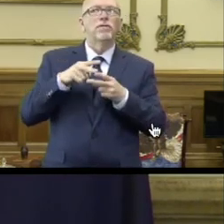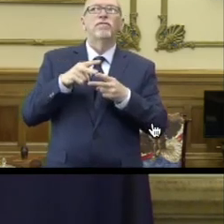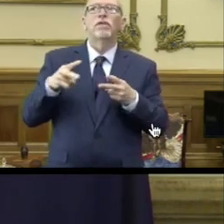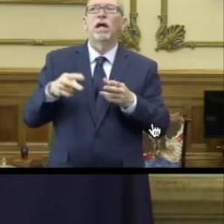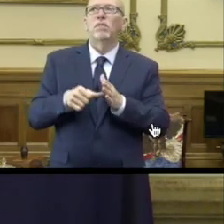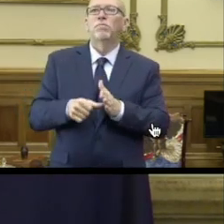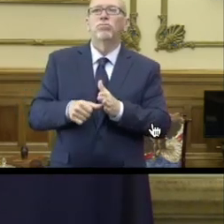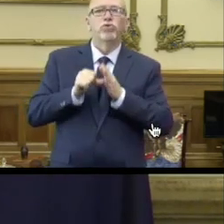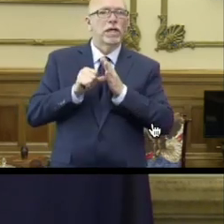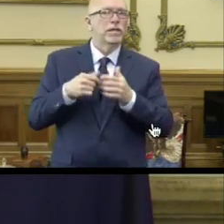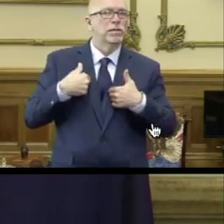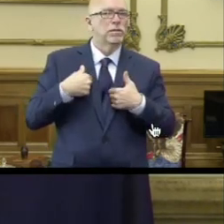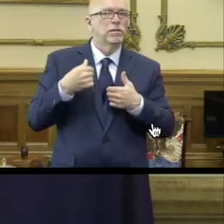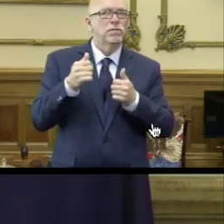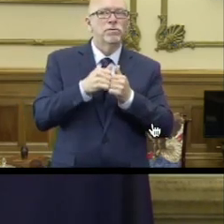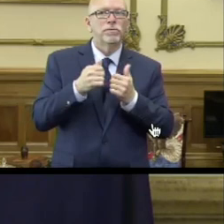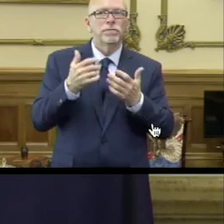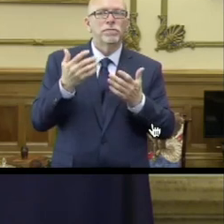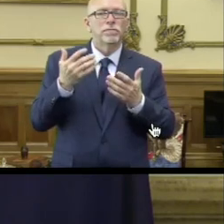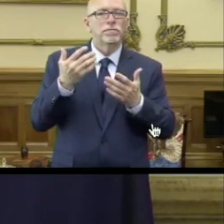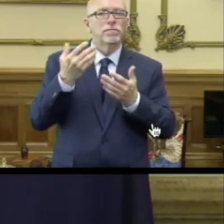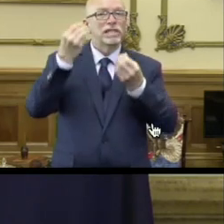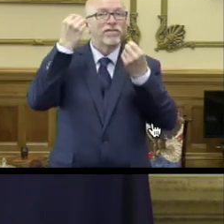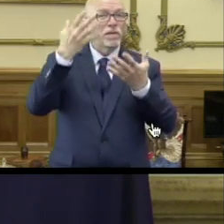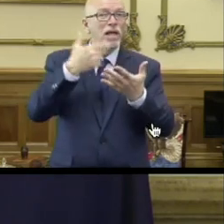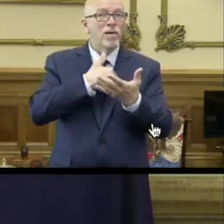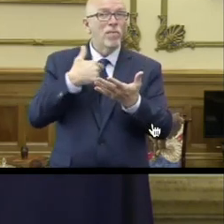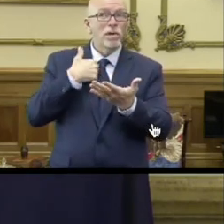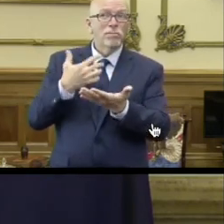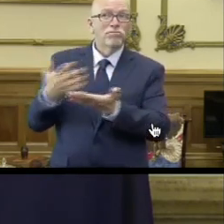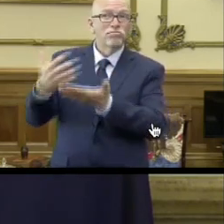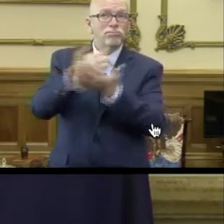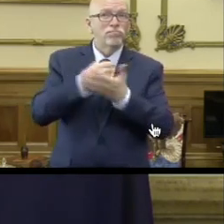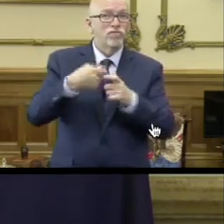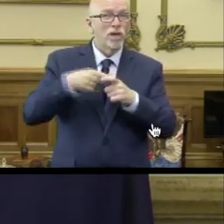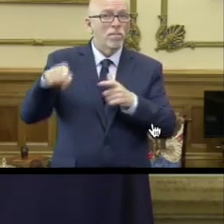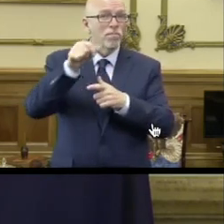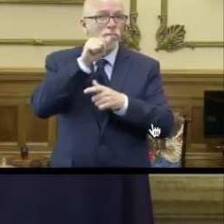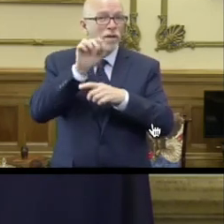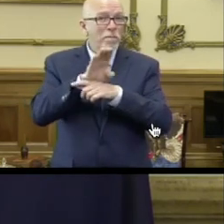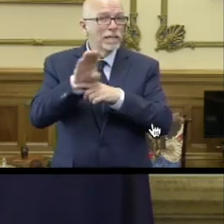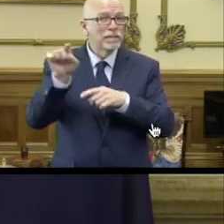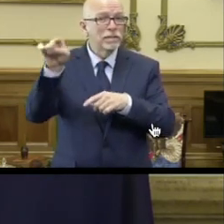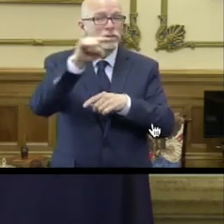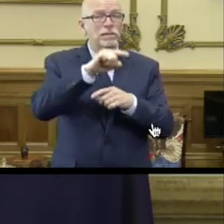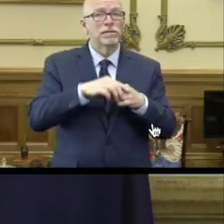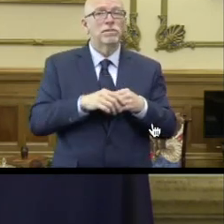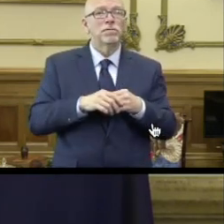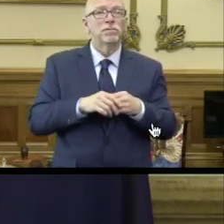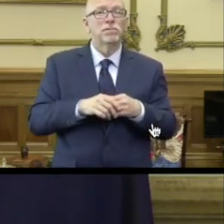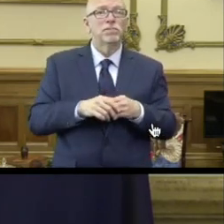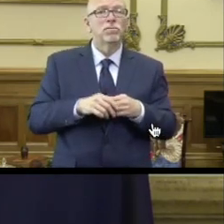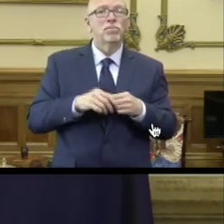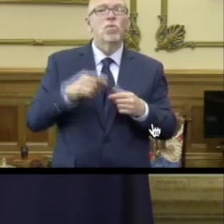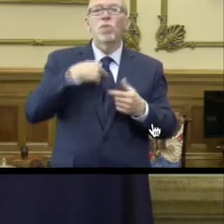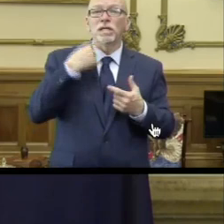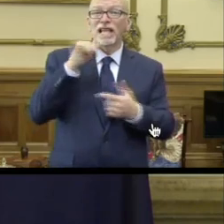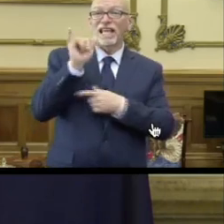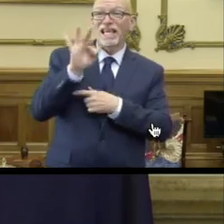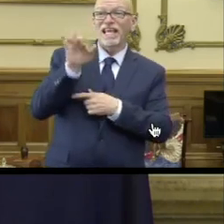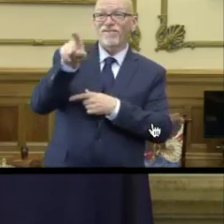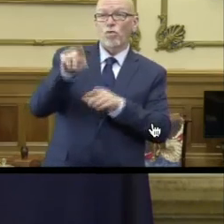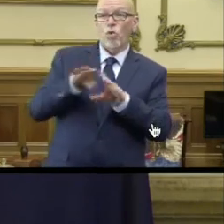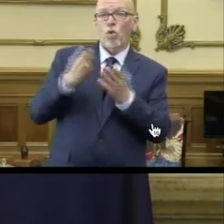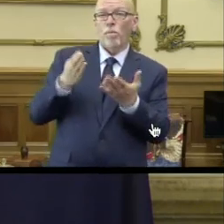by all that information that we solicited from the private sector, from the business community, and we said, if you were to